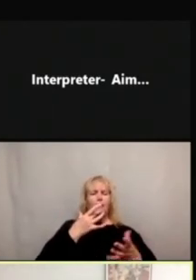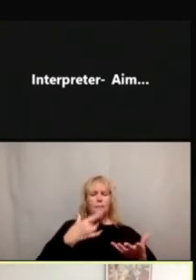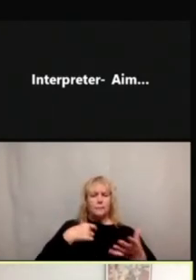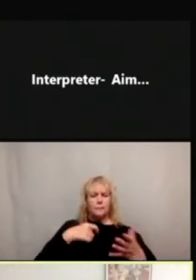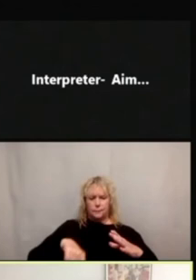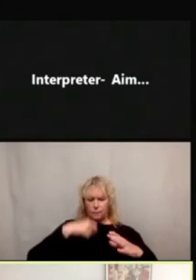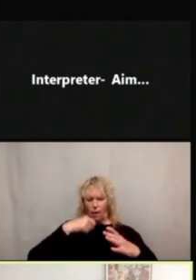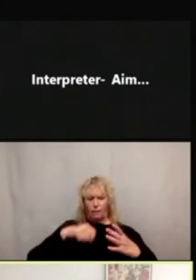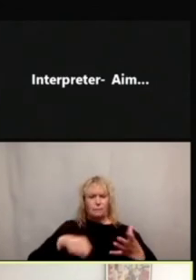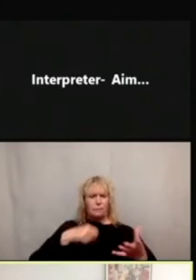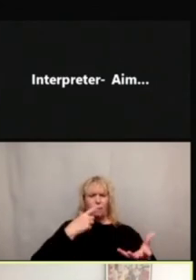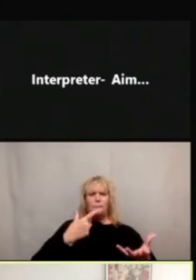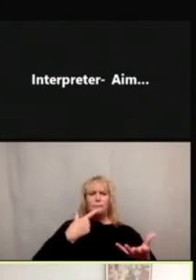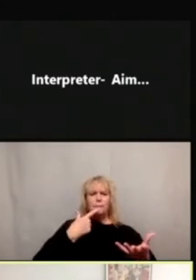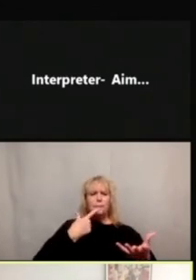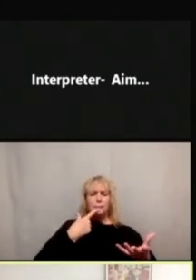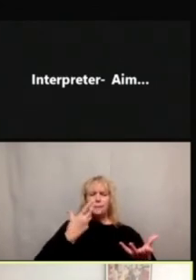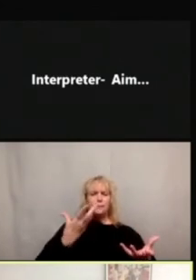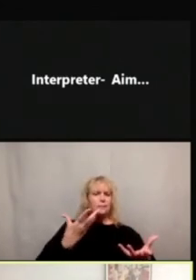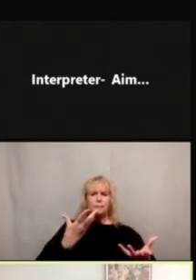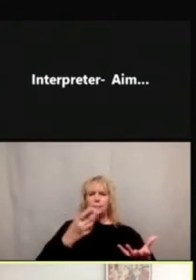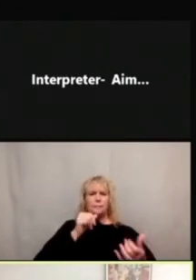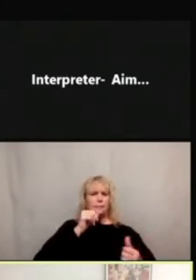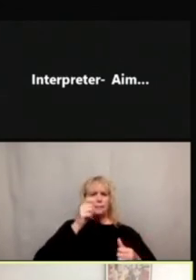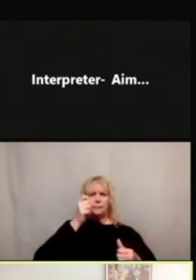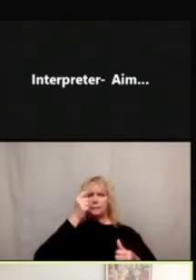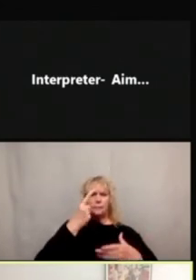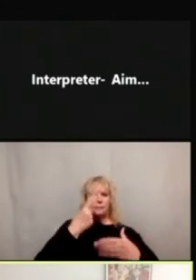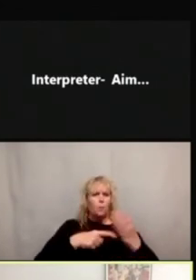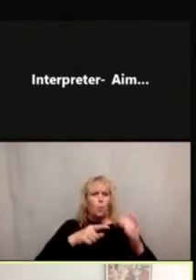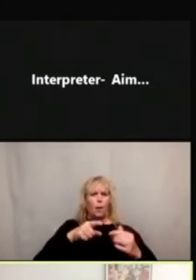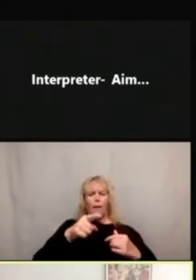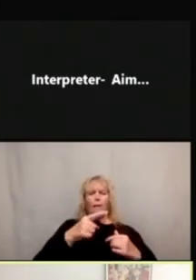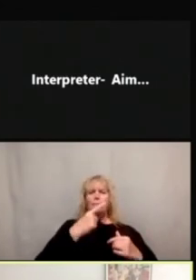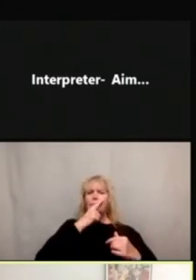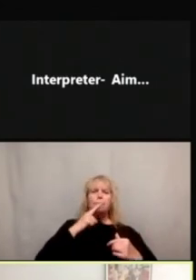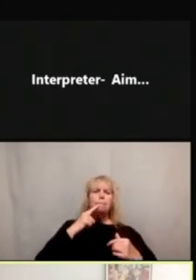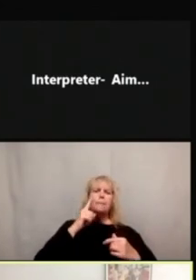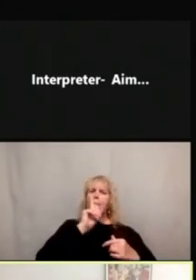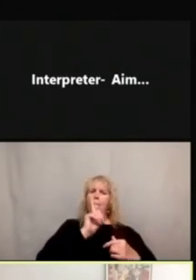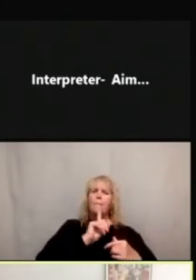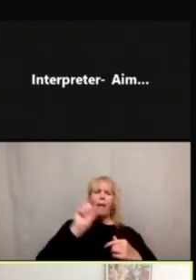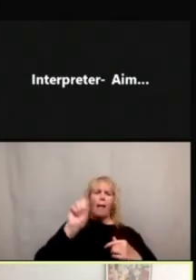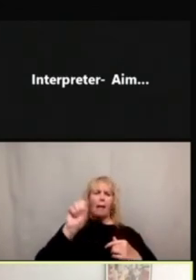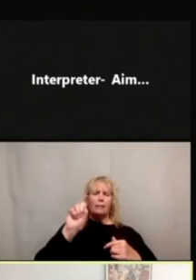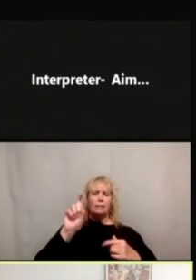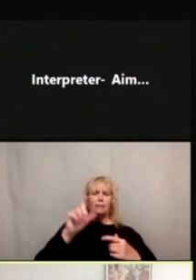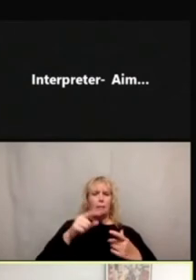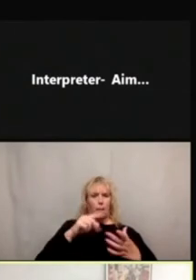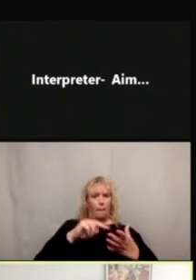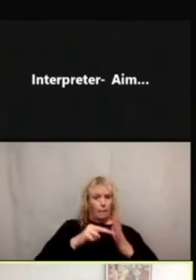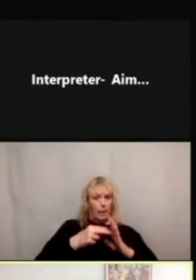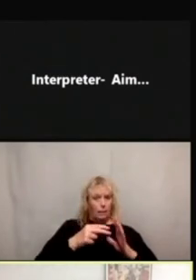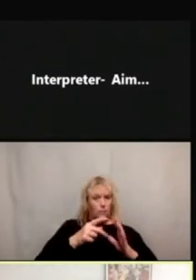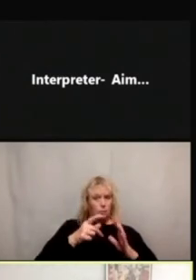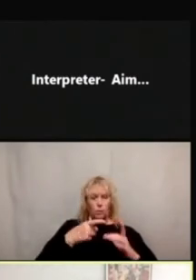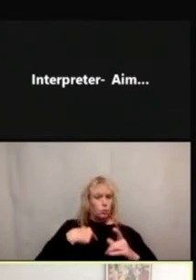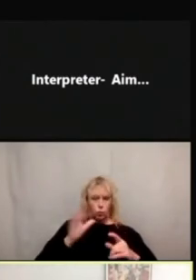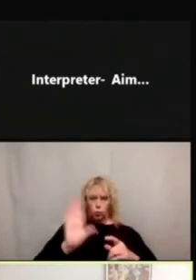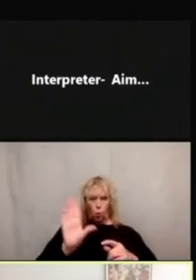found that people didn't really get what the X over the mouth meant. Some people thought it meant don't eat this or